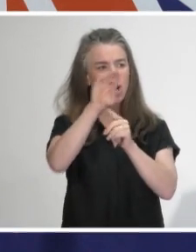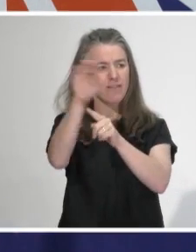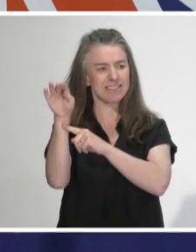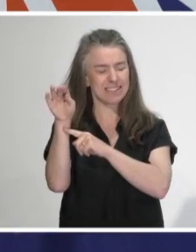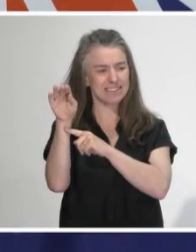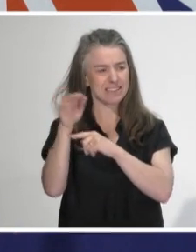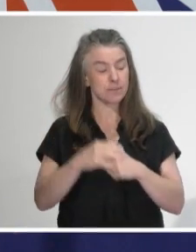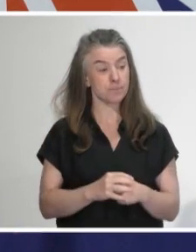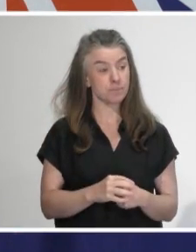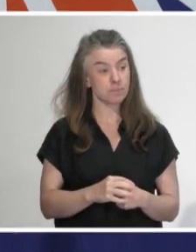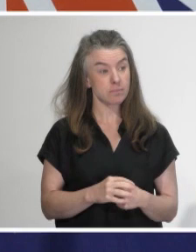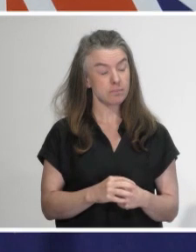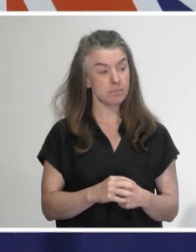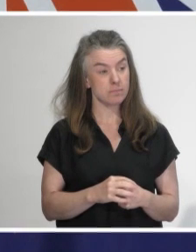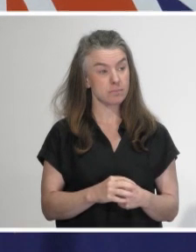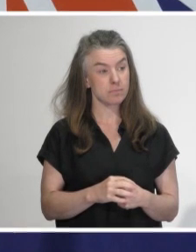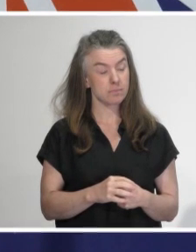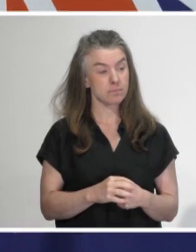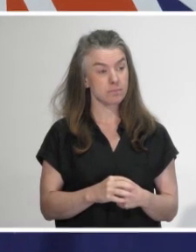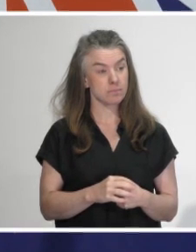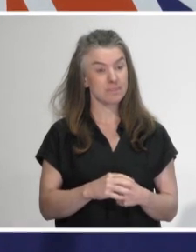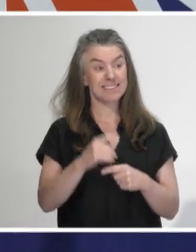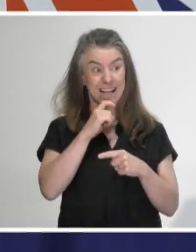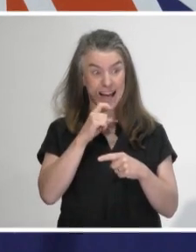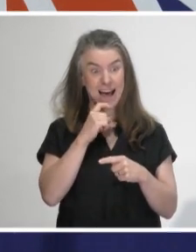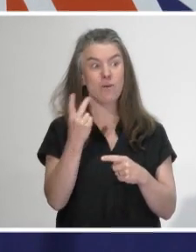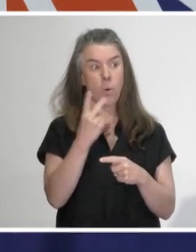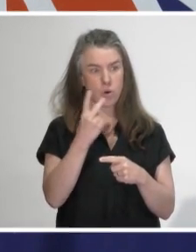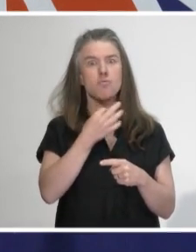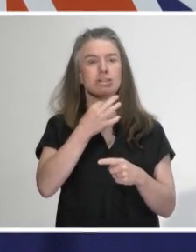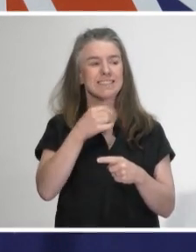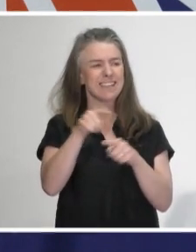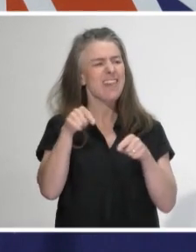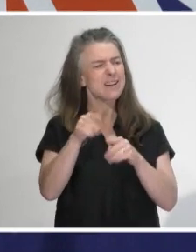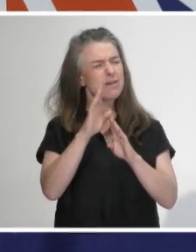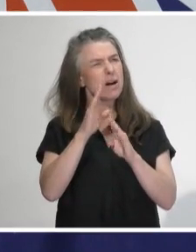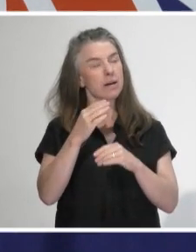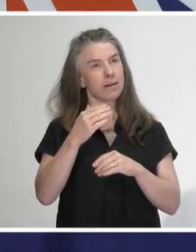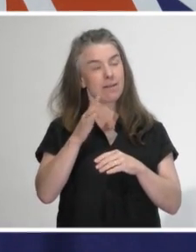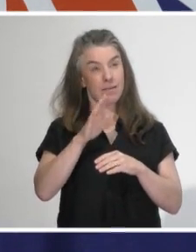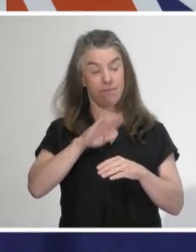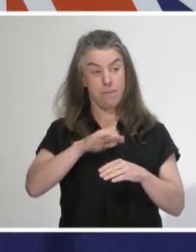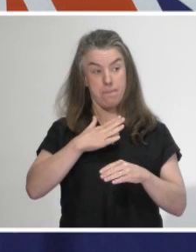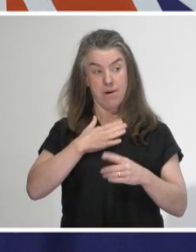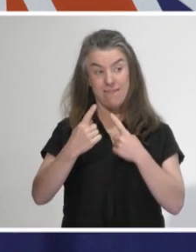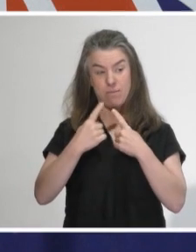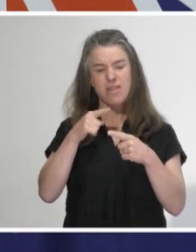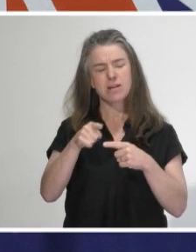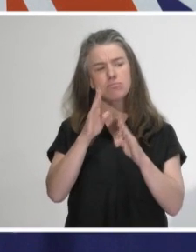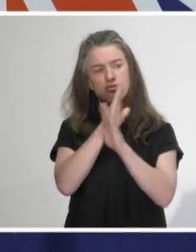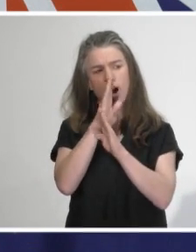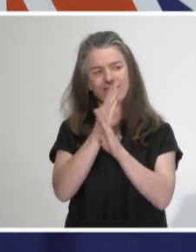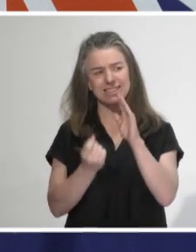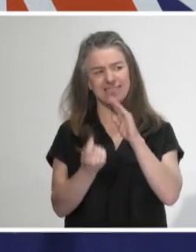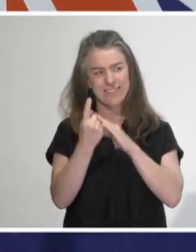but also there were also the potential to have affected staff there. This was a private, my understanding is this was a private event